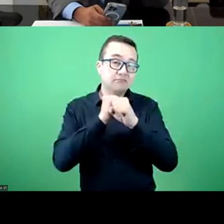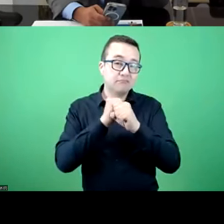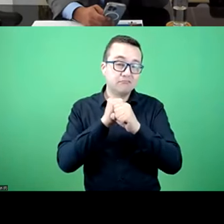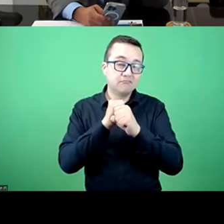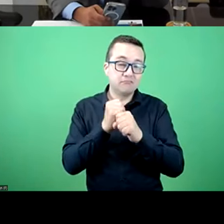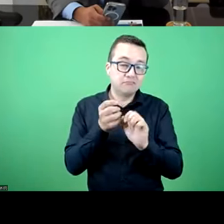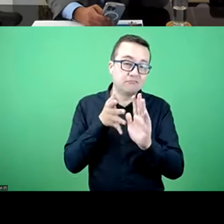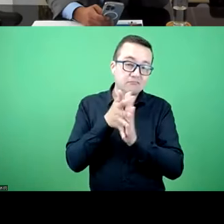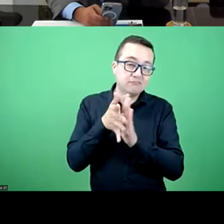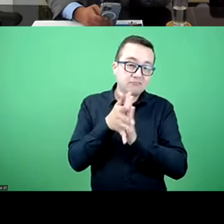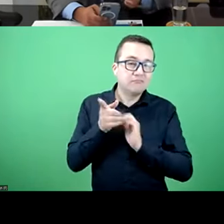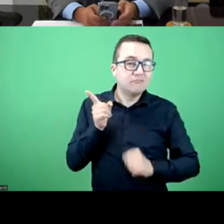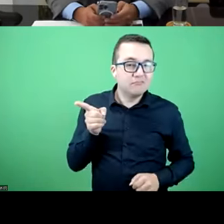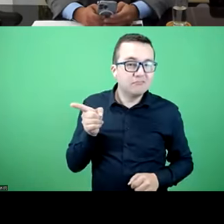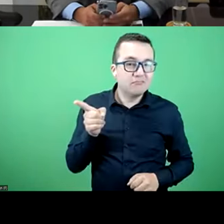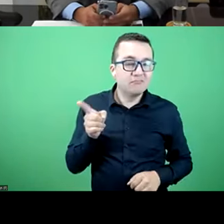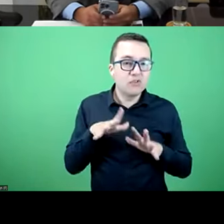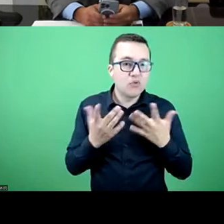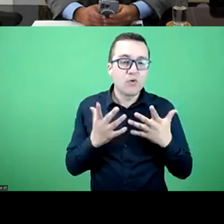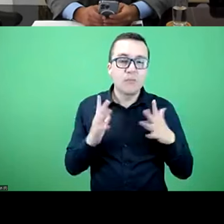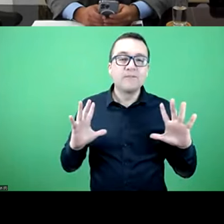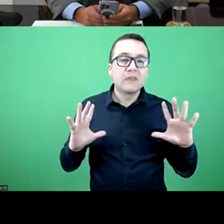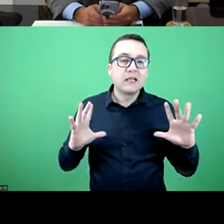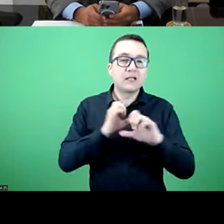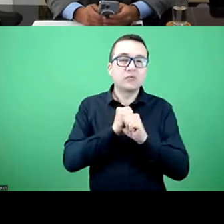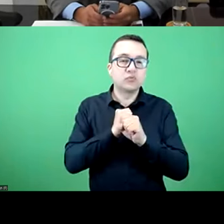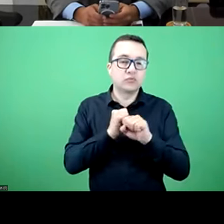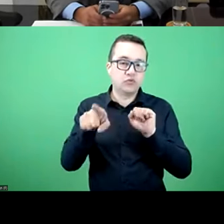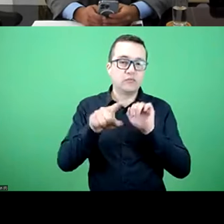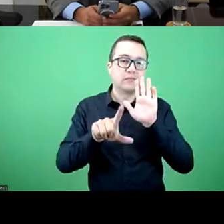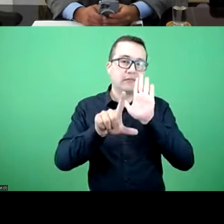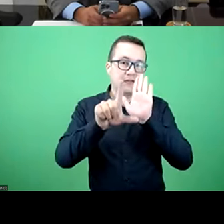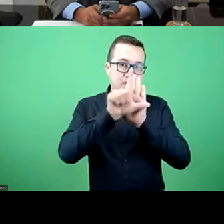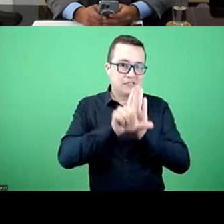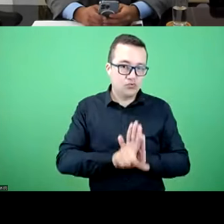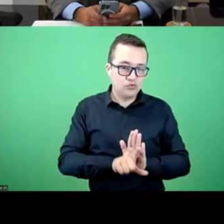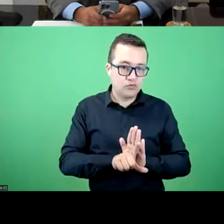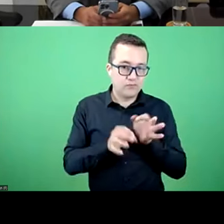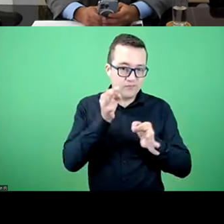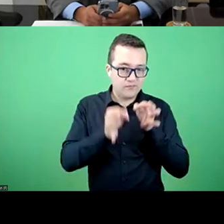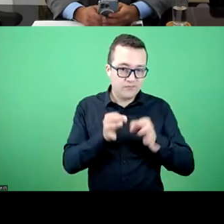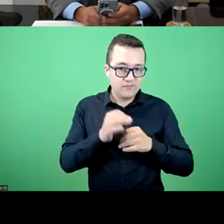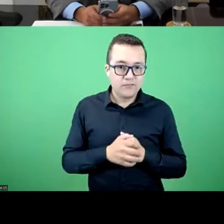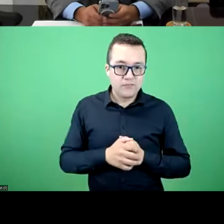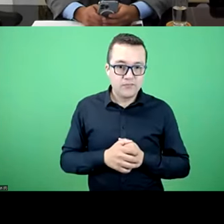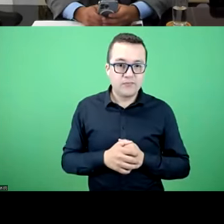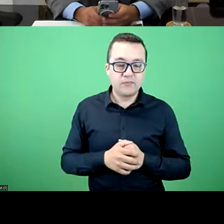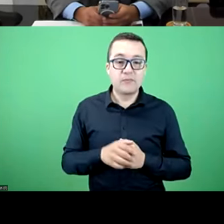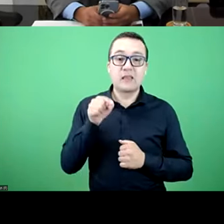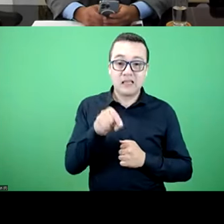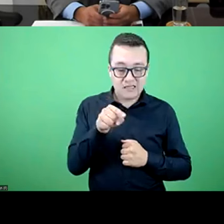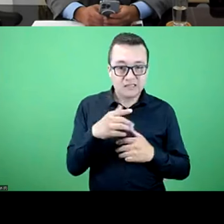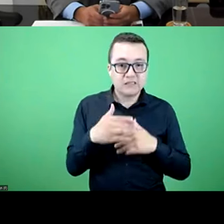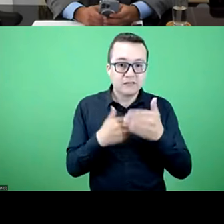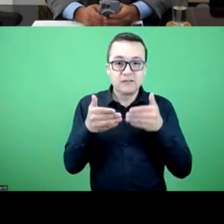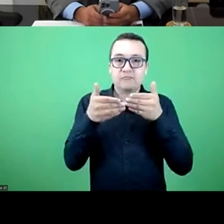wanted now to tell you about a summary of our legislation. I don't know if